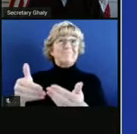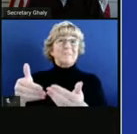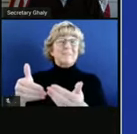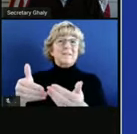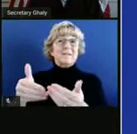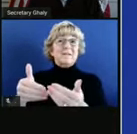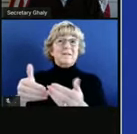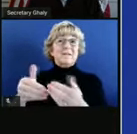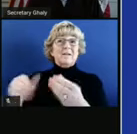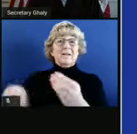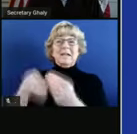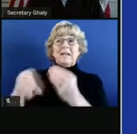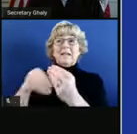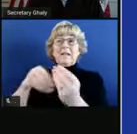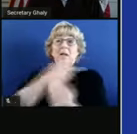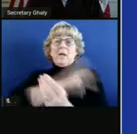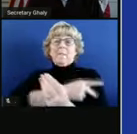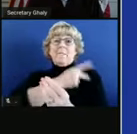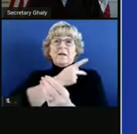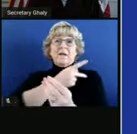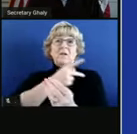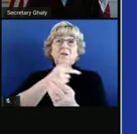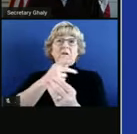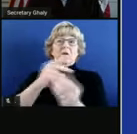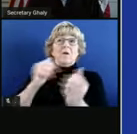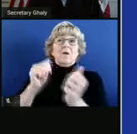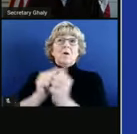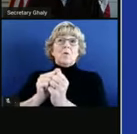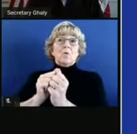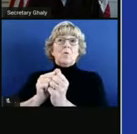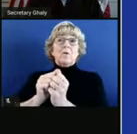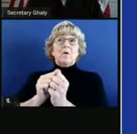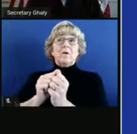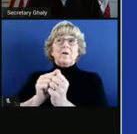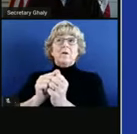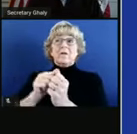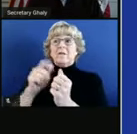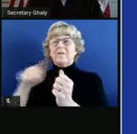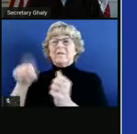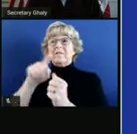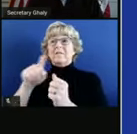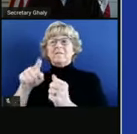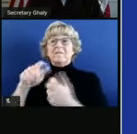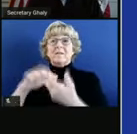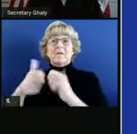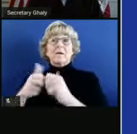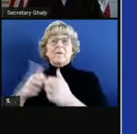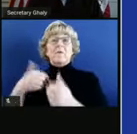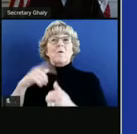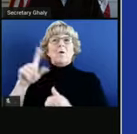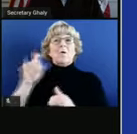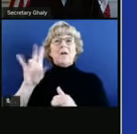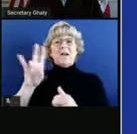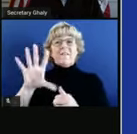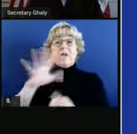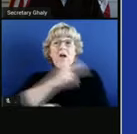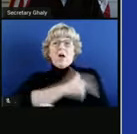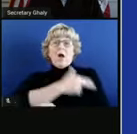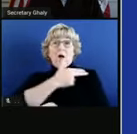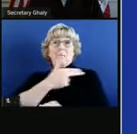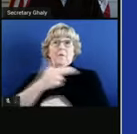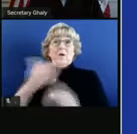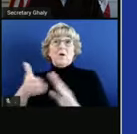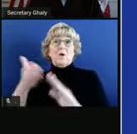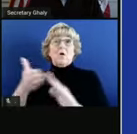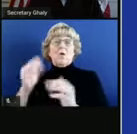some additional patients being seen with existing staff. And today we have 175 hospitals across the state operating